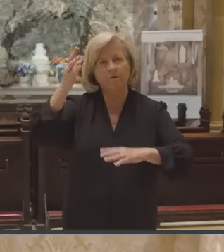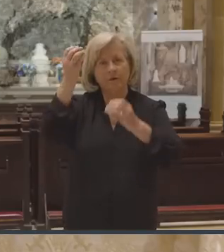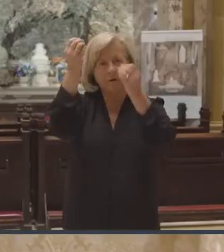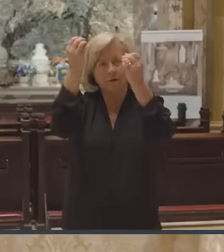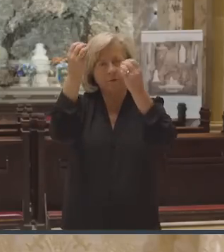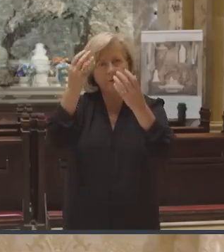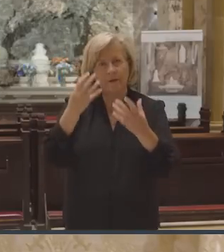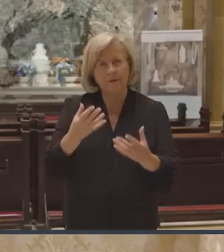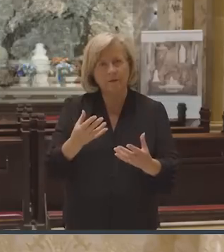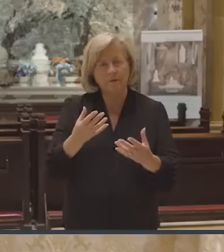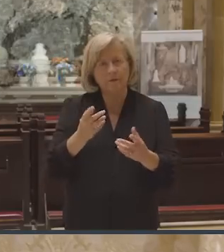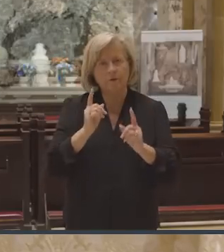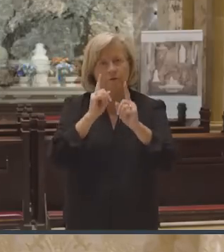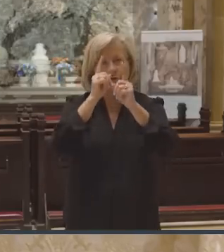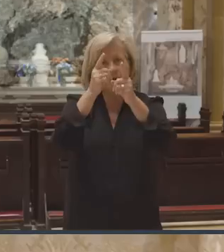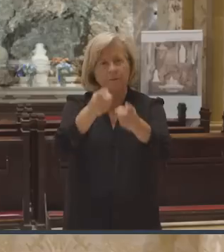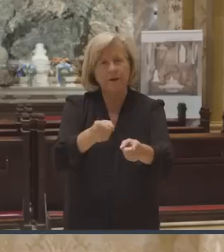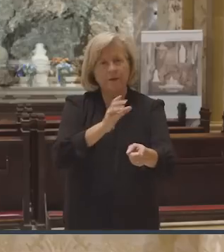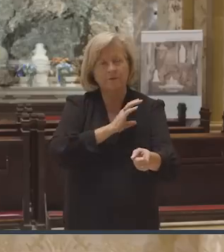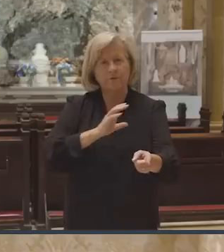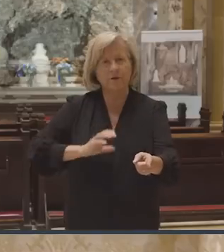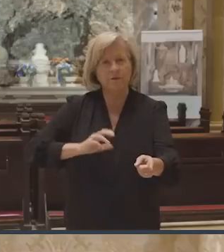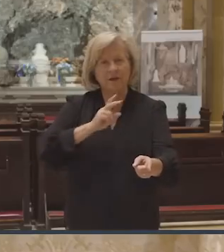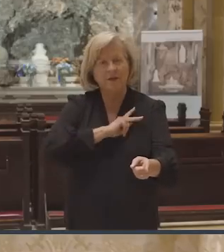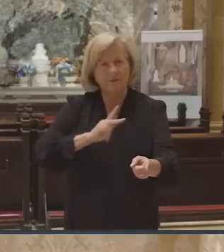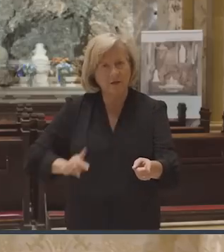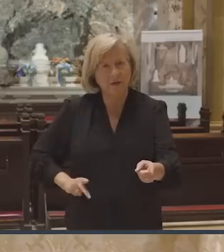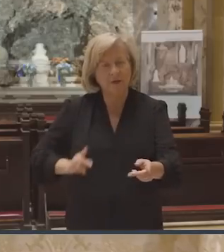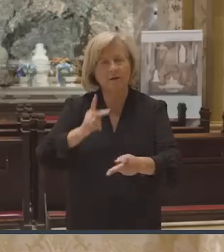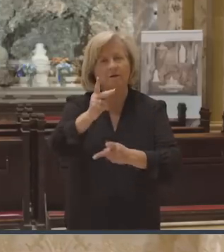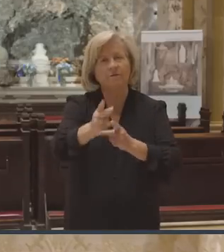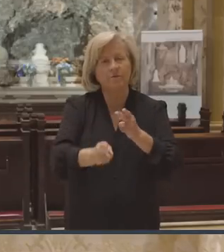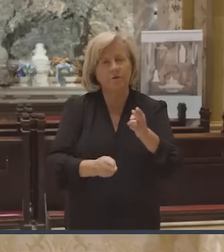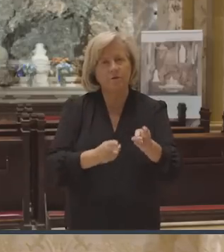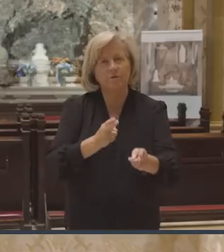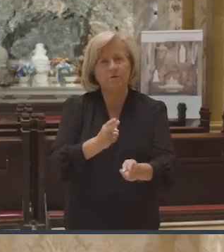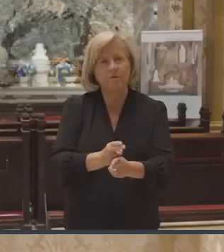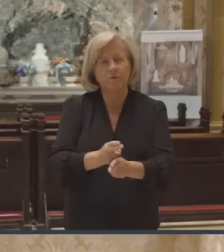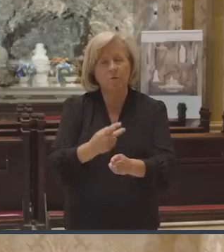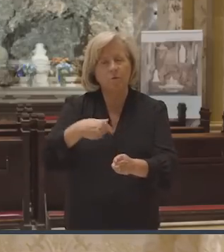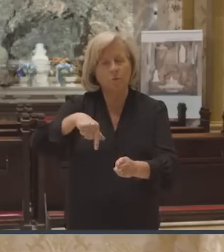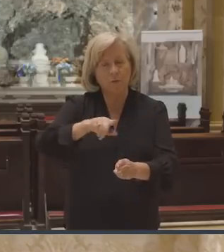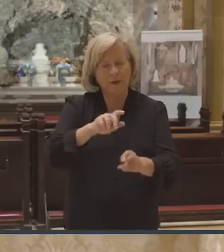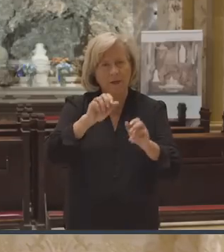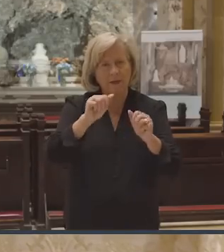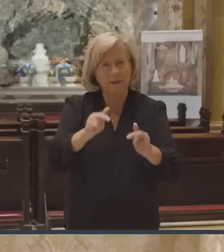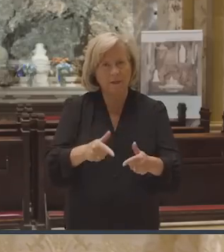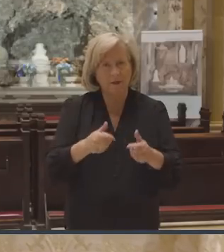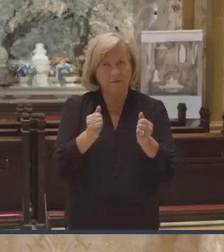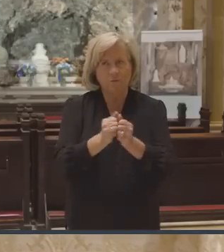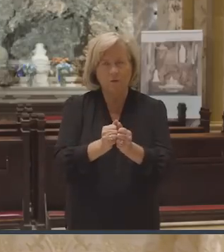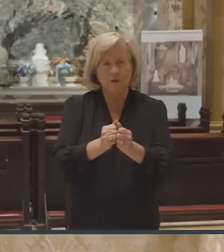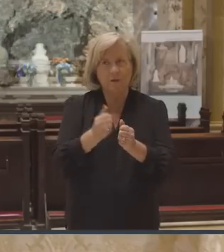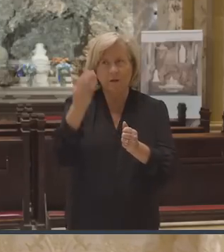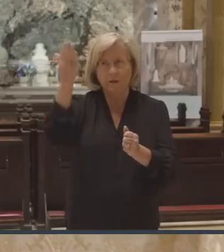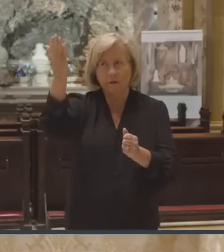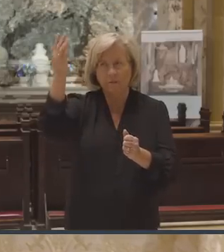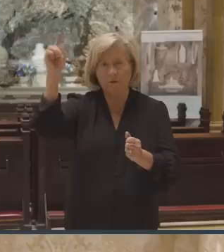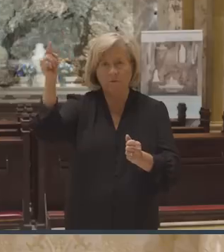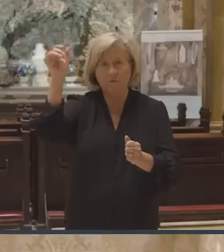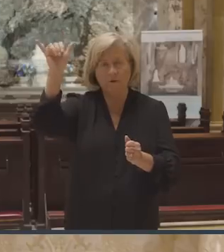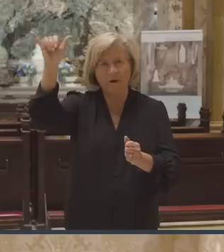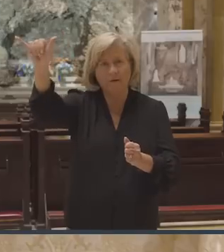Let us pray. the king of the universe, we may live with him eternally in his heavenly kingdom,